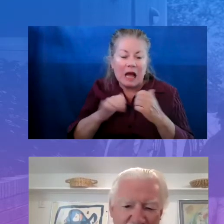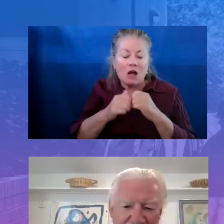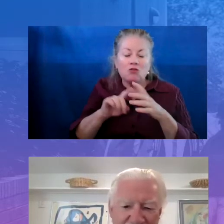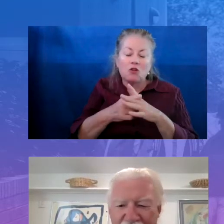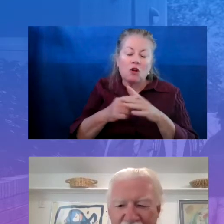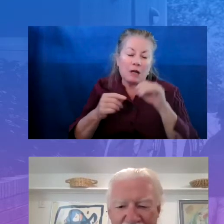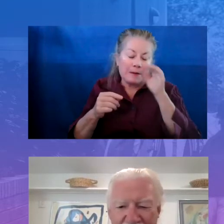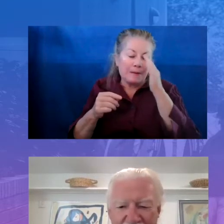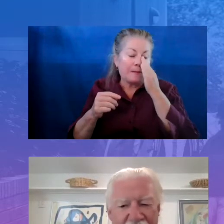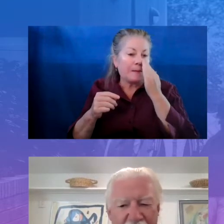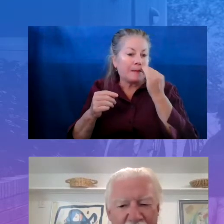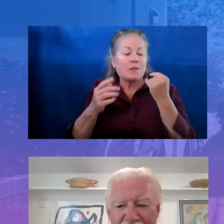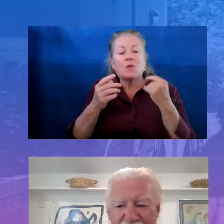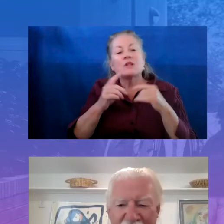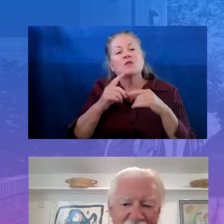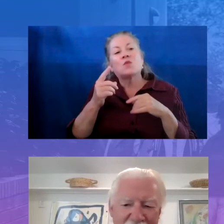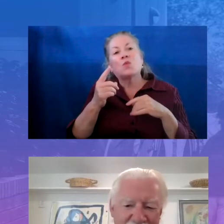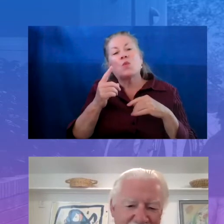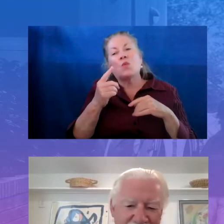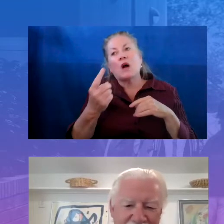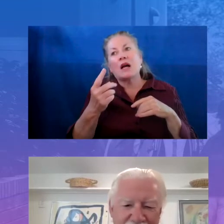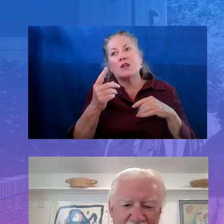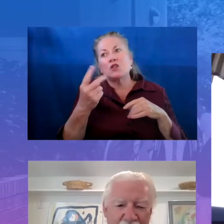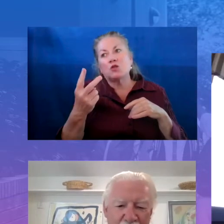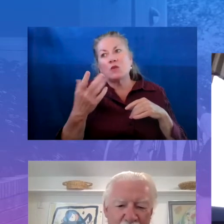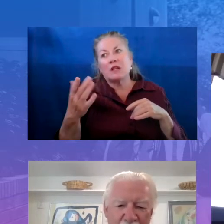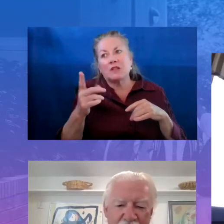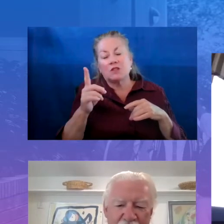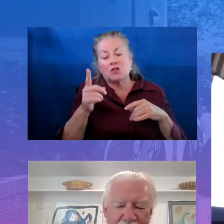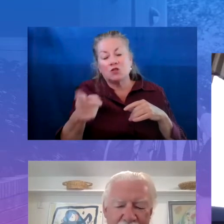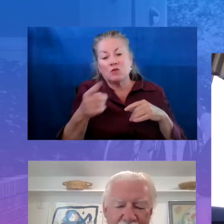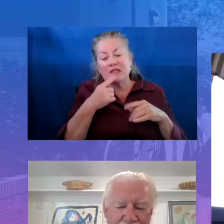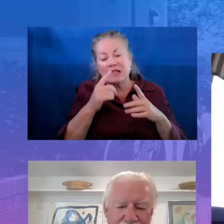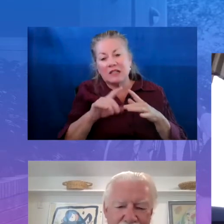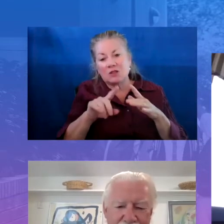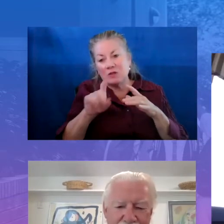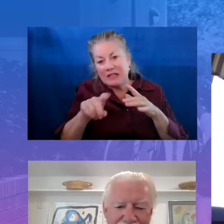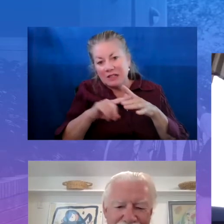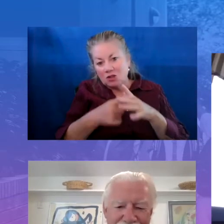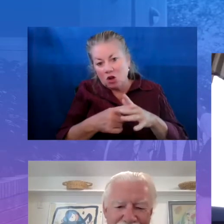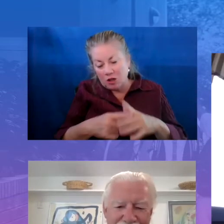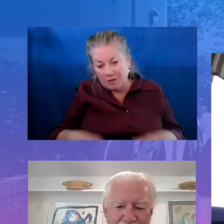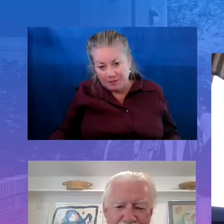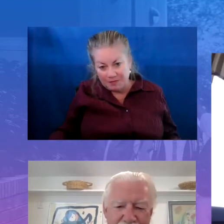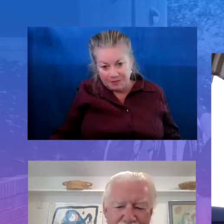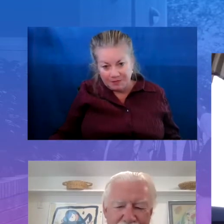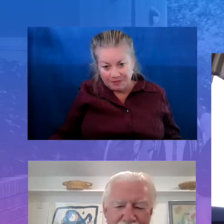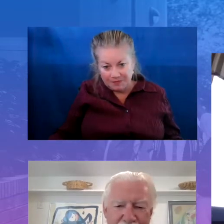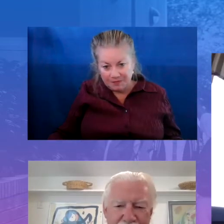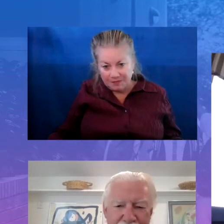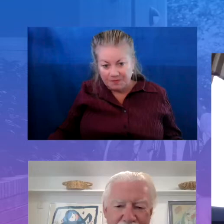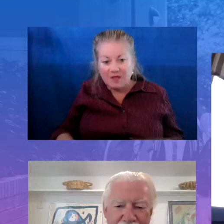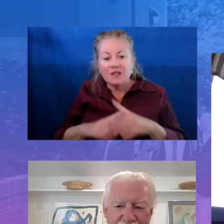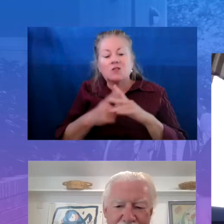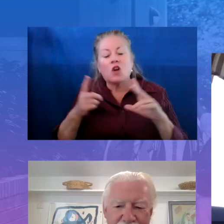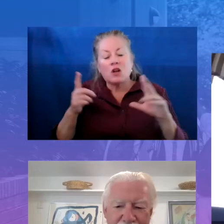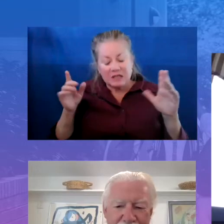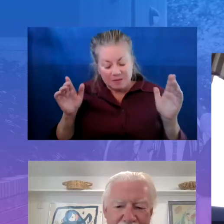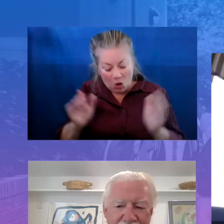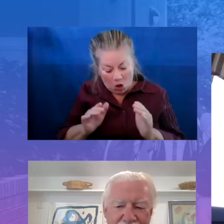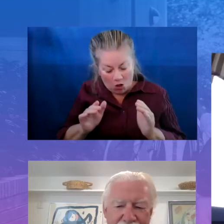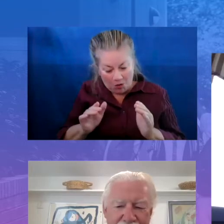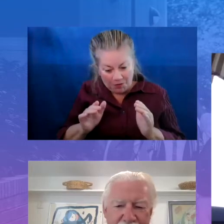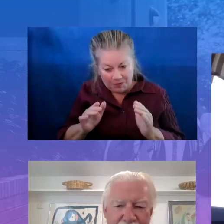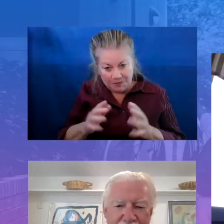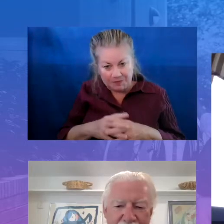one or two things in a way to start? Start small and, like, I'll speak from a school district